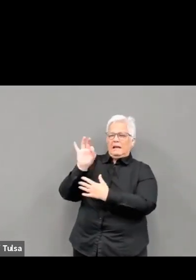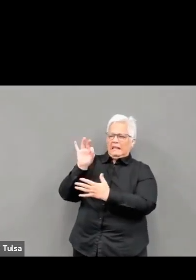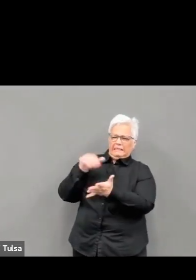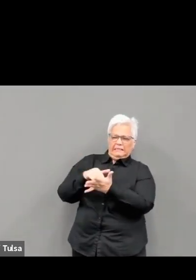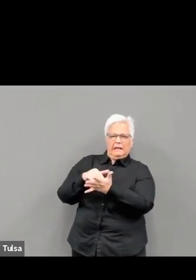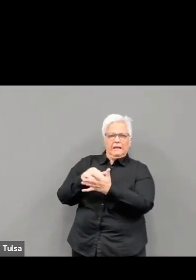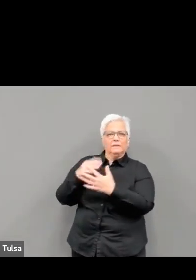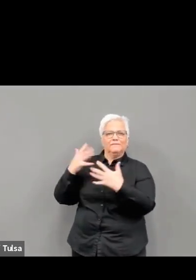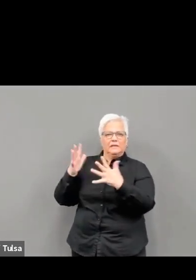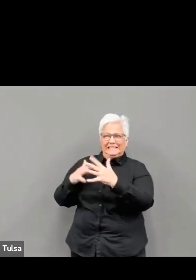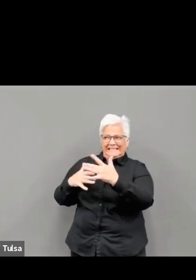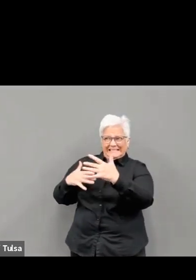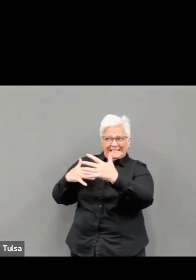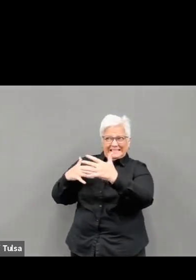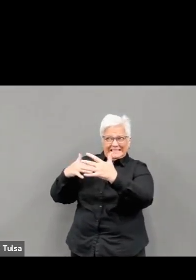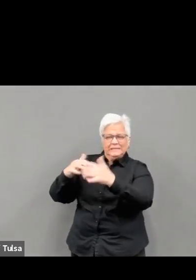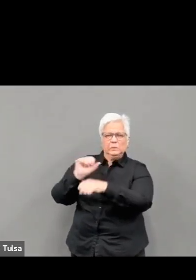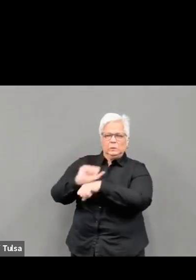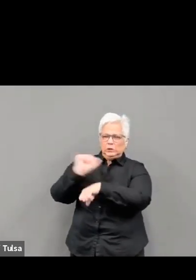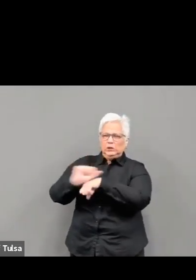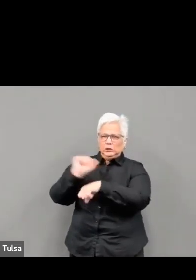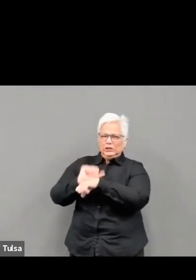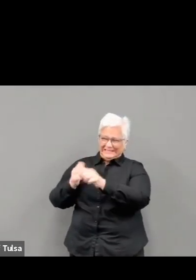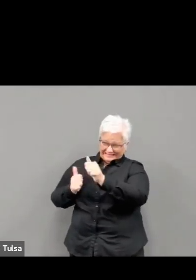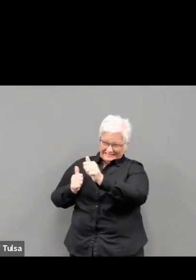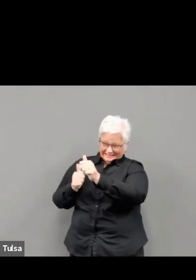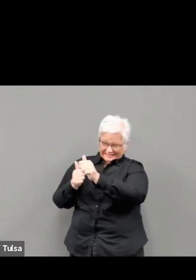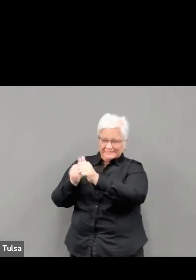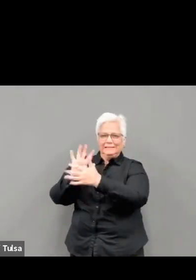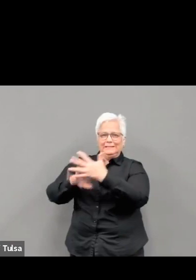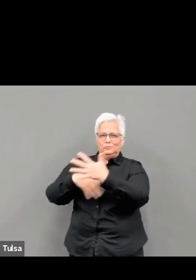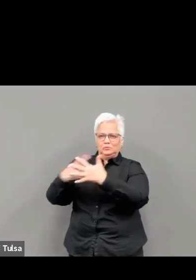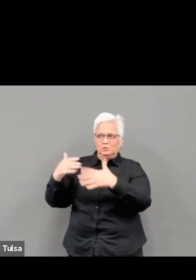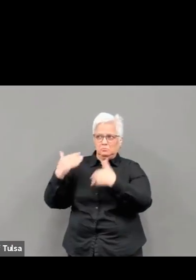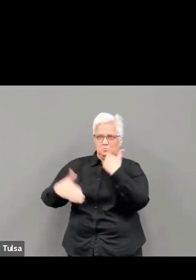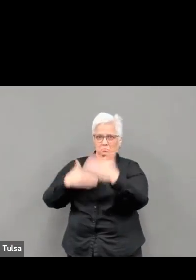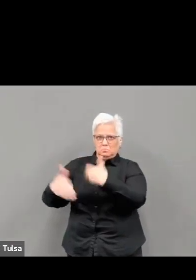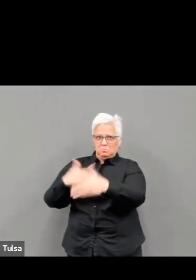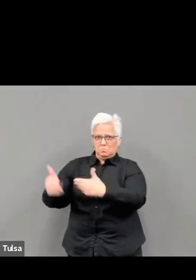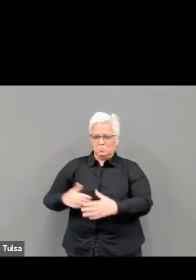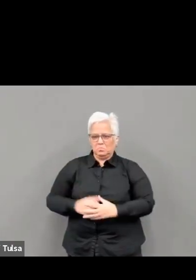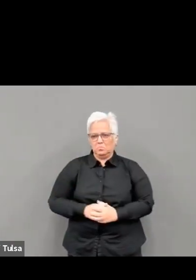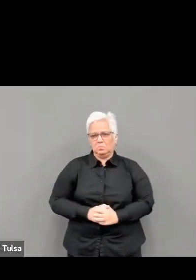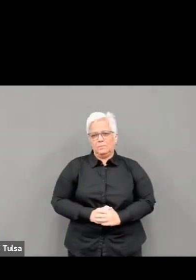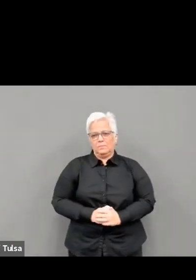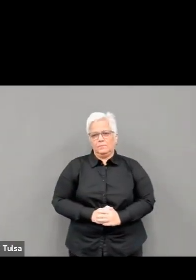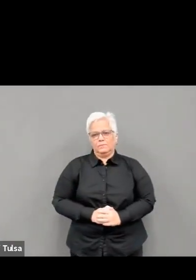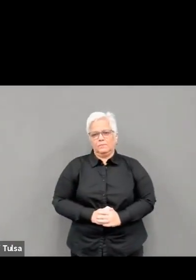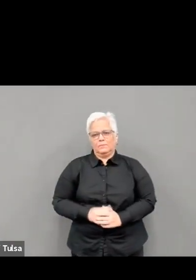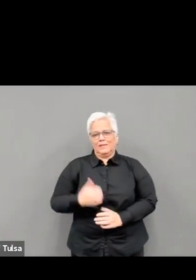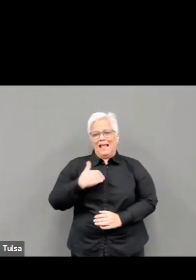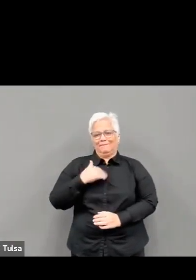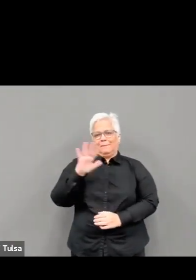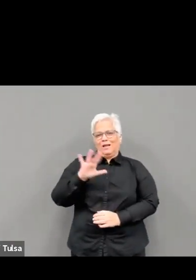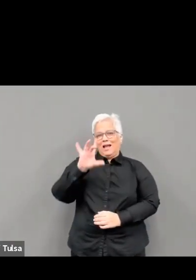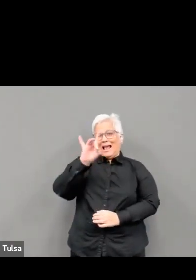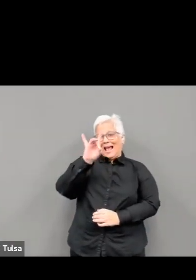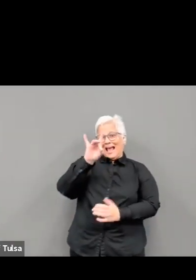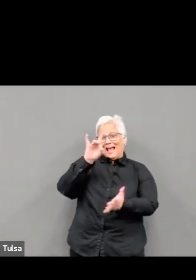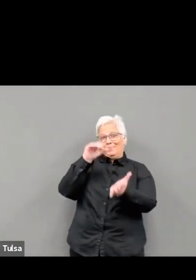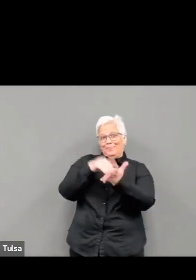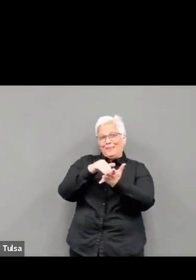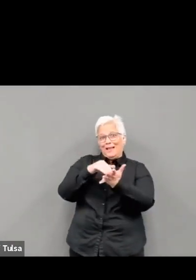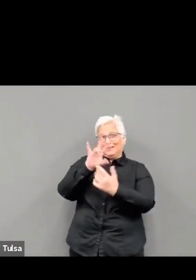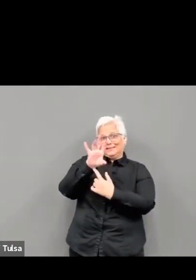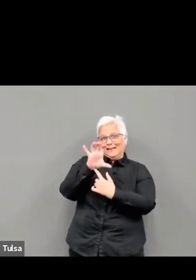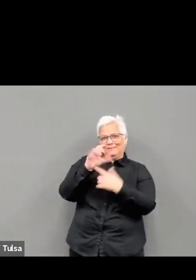ensure we're doing what we can to get those vaccinated who want a vaccine. I'm also pleased to report that THC, in partnership with St.